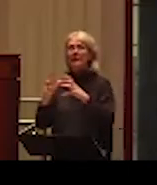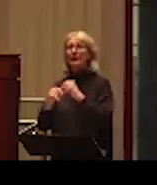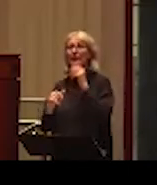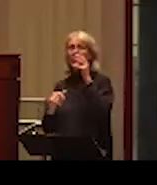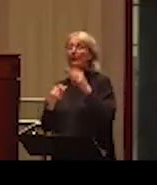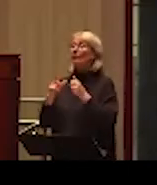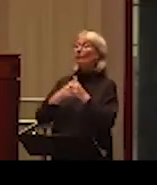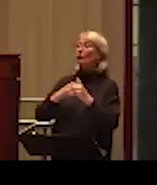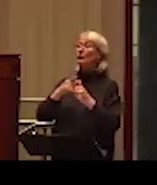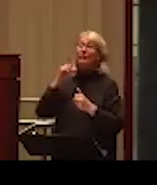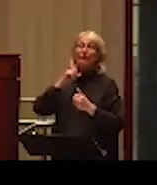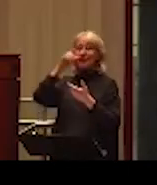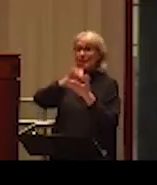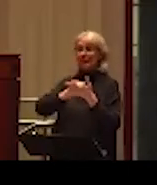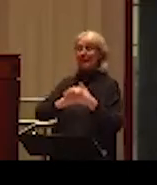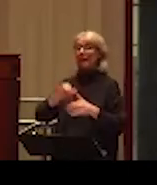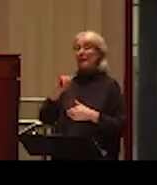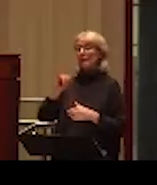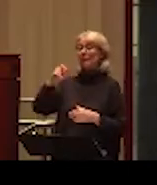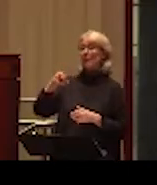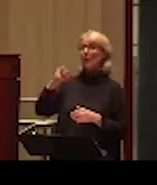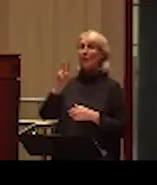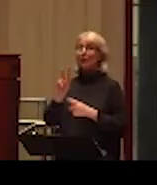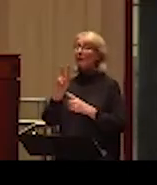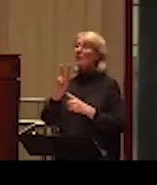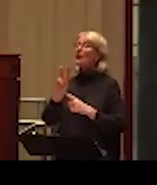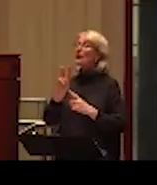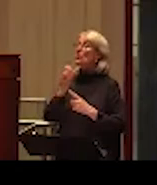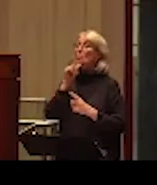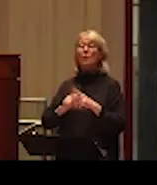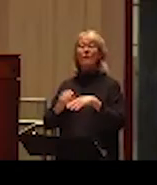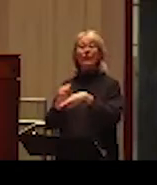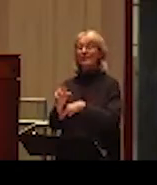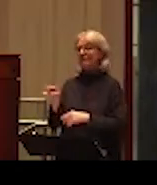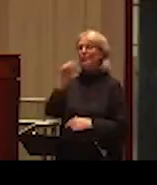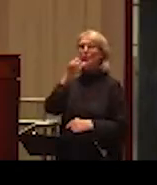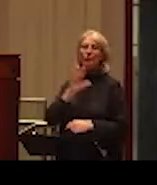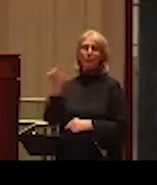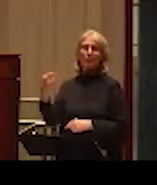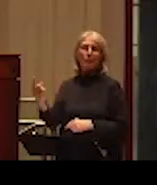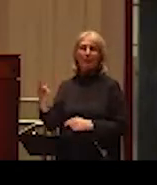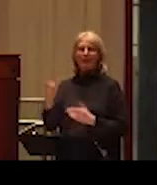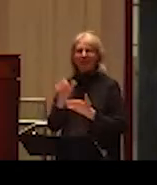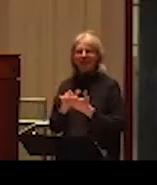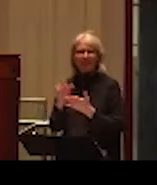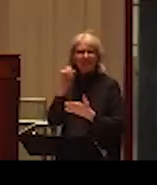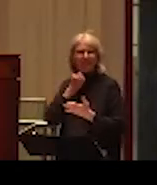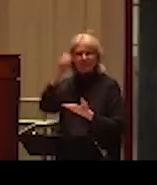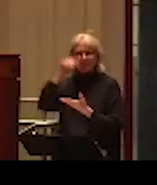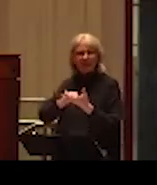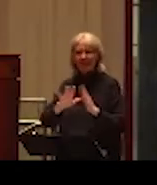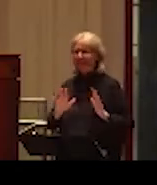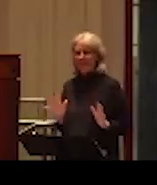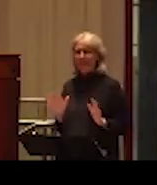first myth is intimate partner violence only affects women. And again, this is also part of the controversy of doing research in this